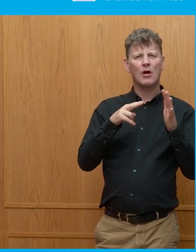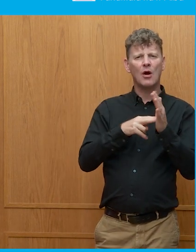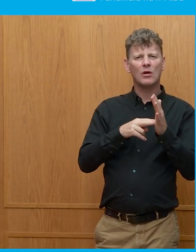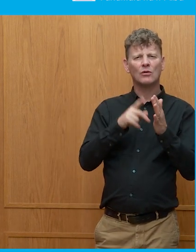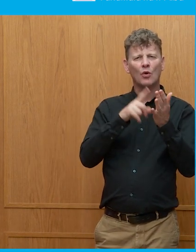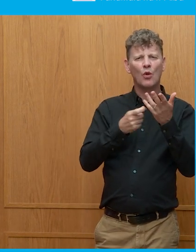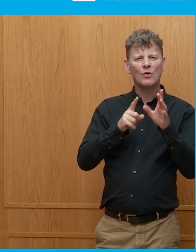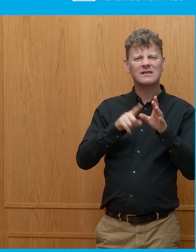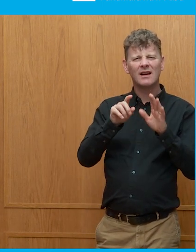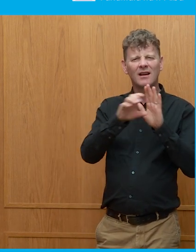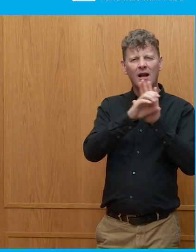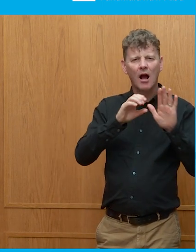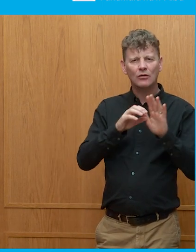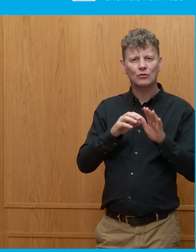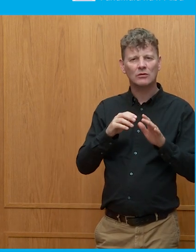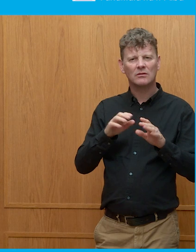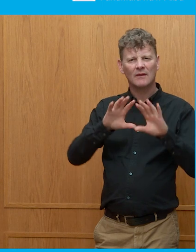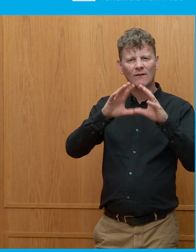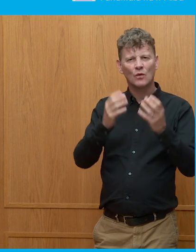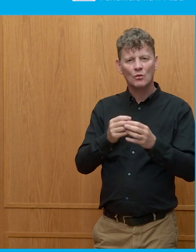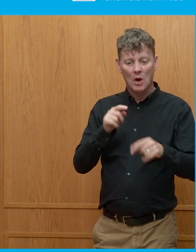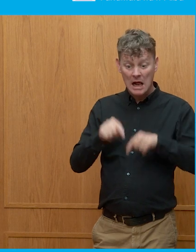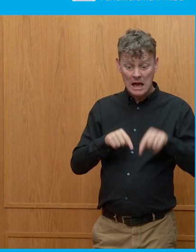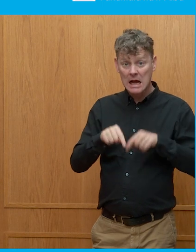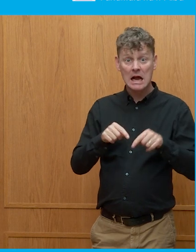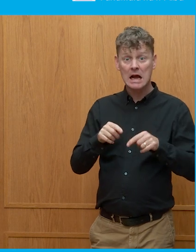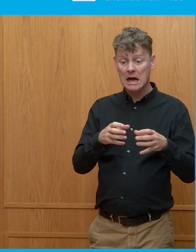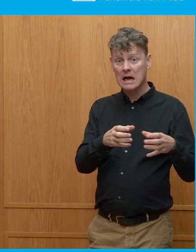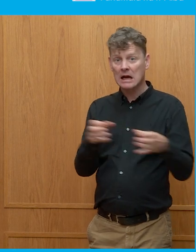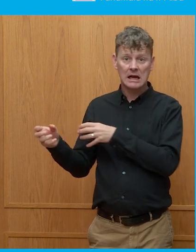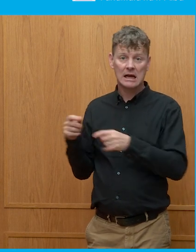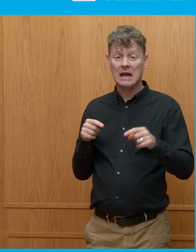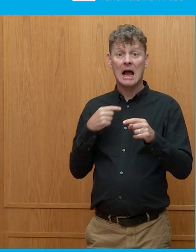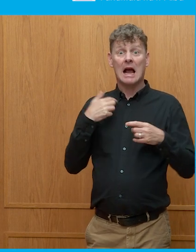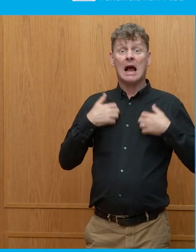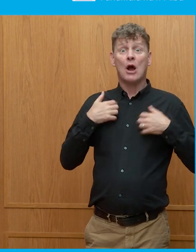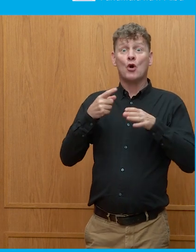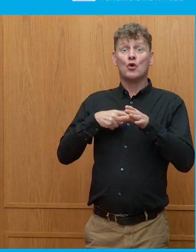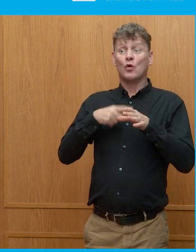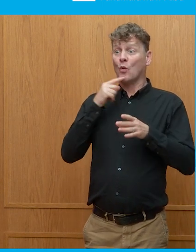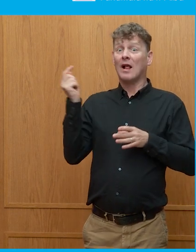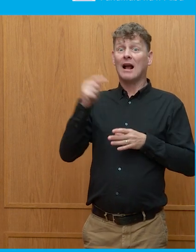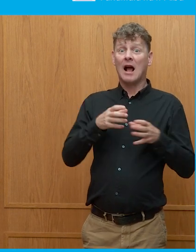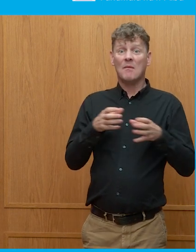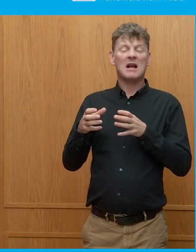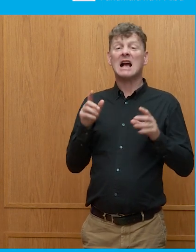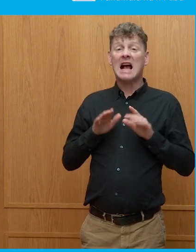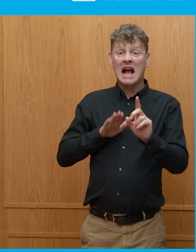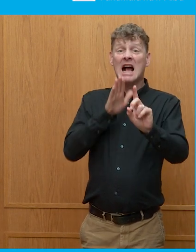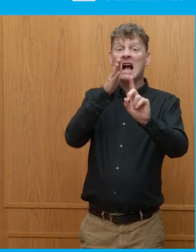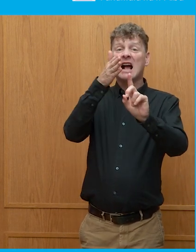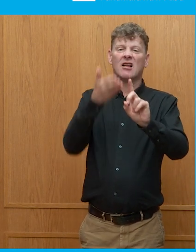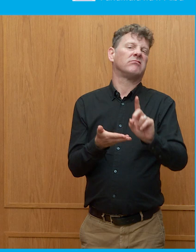and I keep missing because Lucy pulls it. Every cycle, I get very excited about youth turnout. This is the year. And I'm just